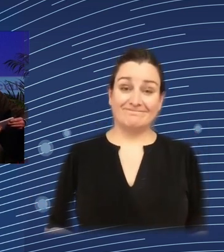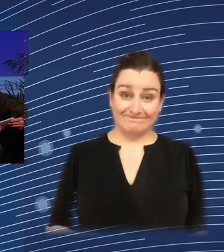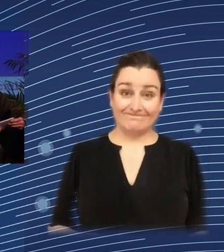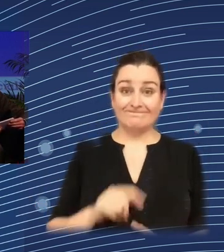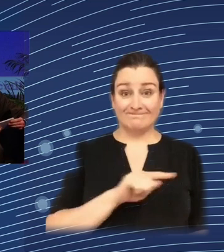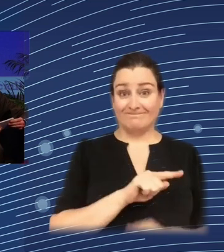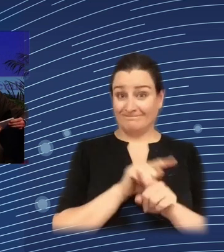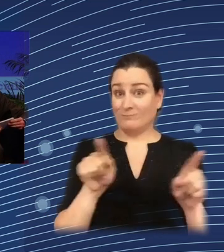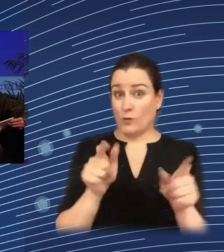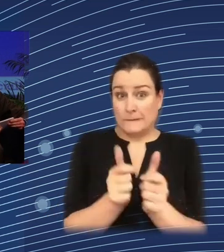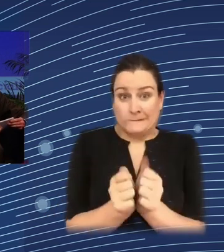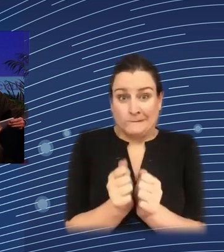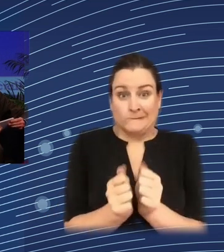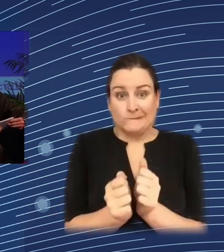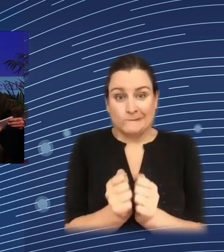at the workplace